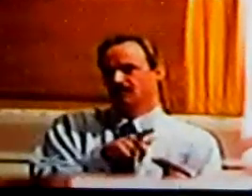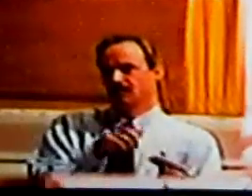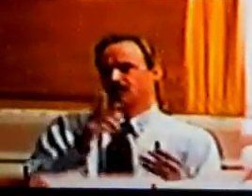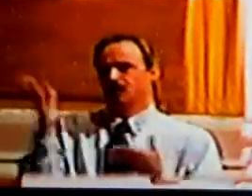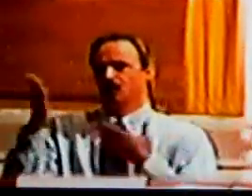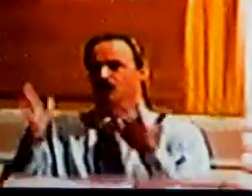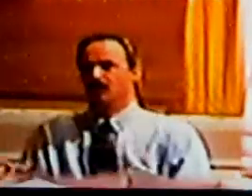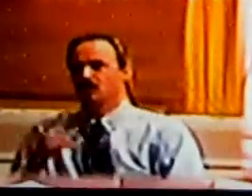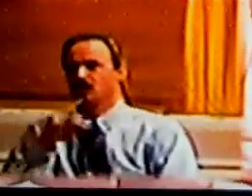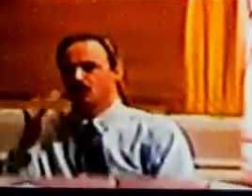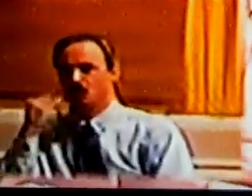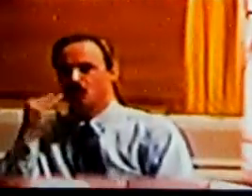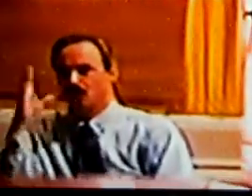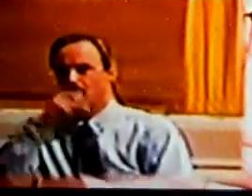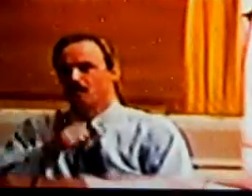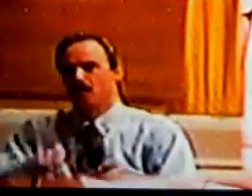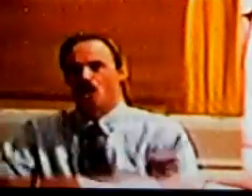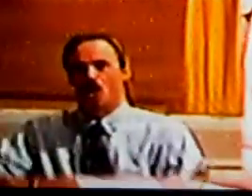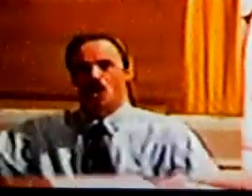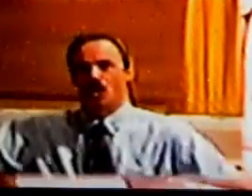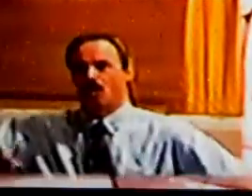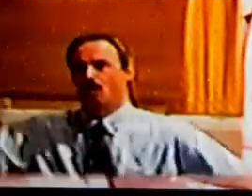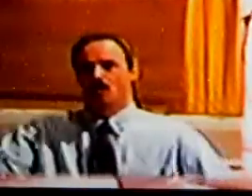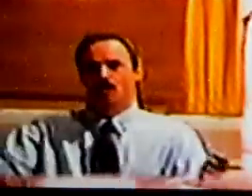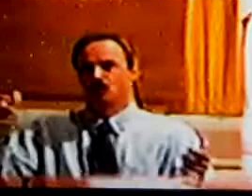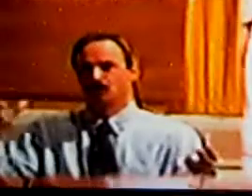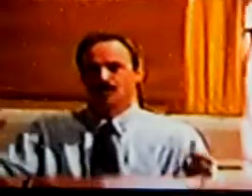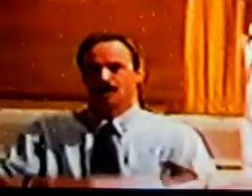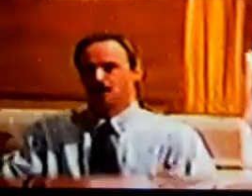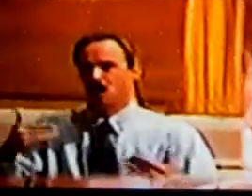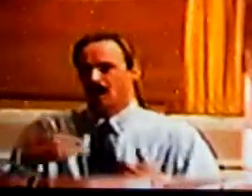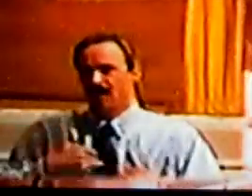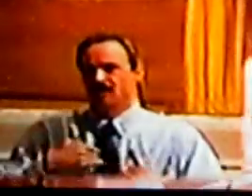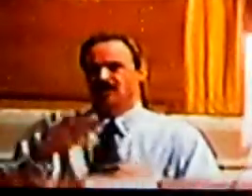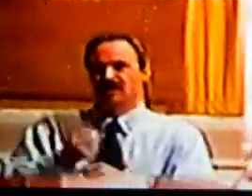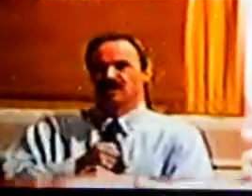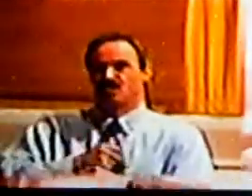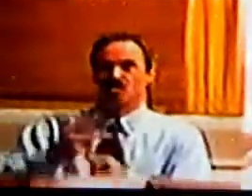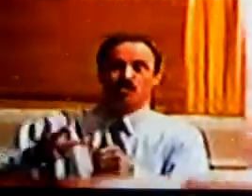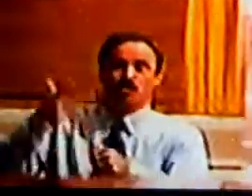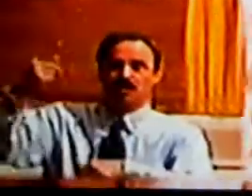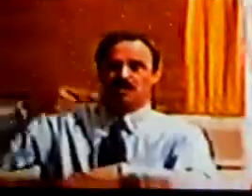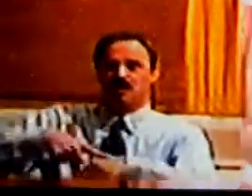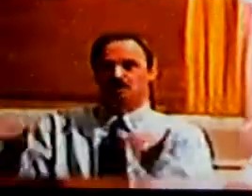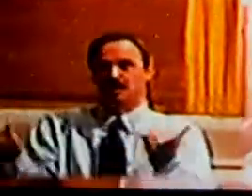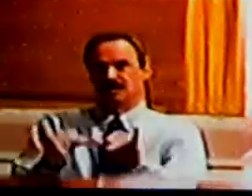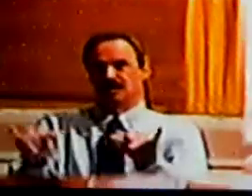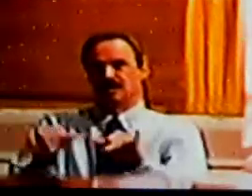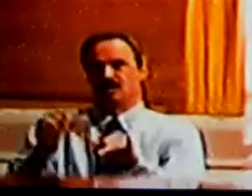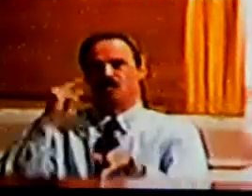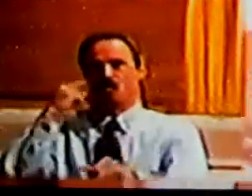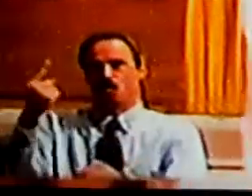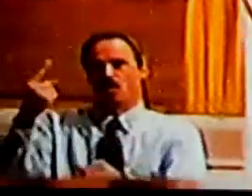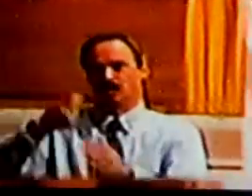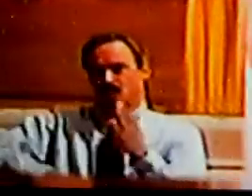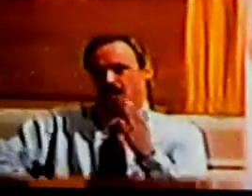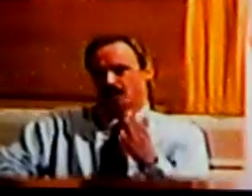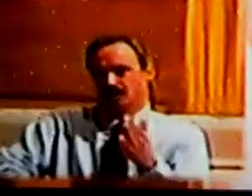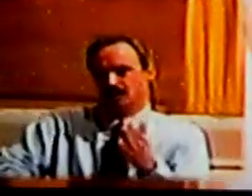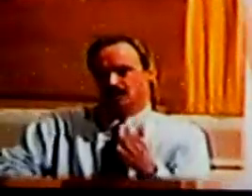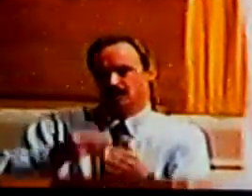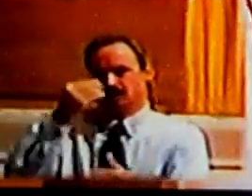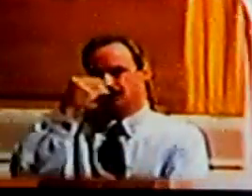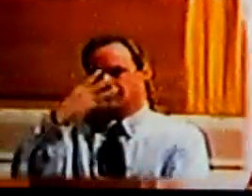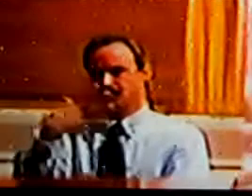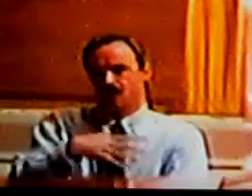but it's the largest lobster we have i mean you're getting like triple the lobster for the price customer says i don't care how big the lobster is i don't need a lobster